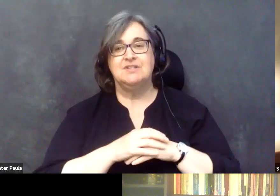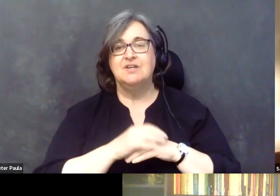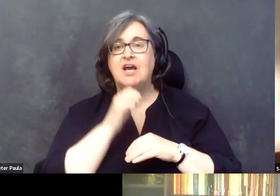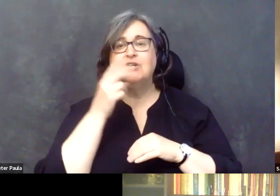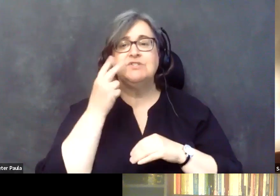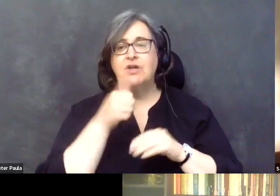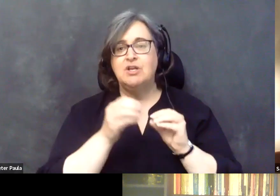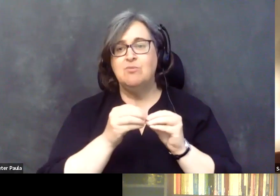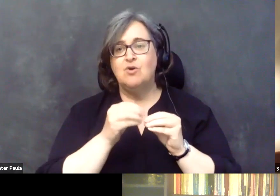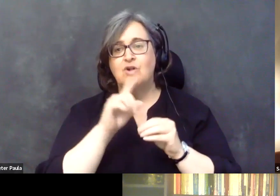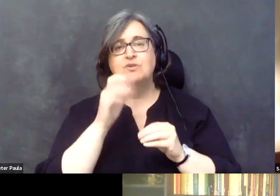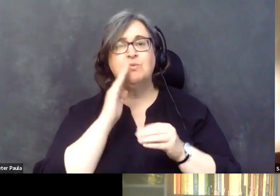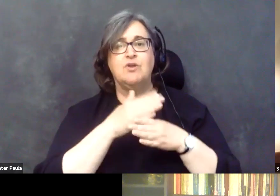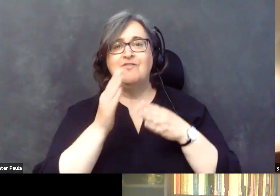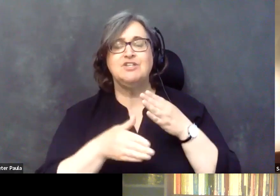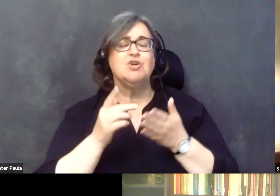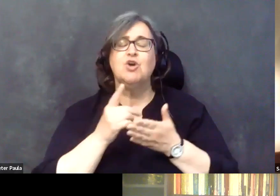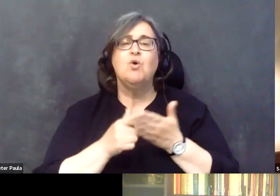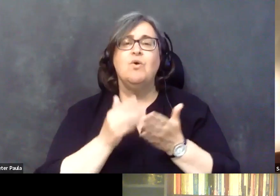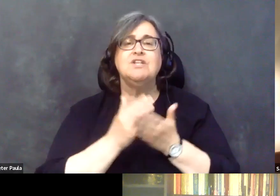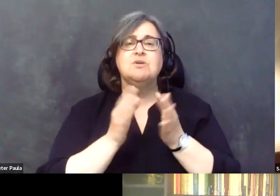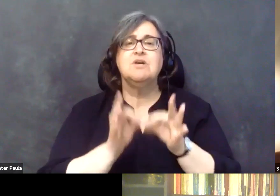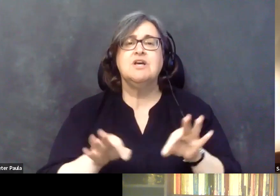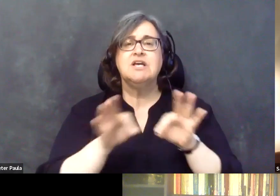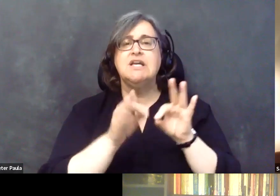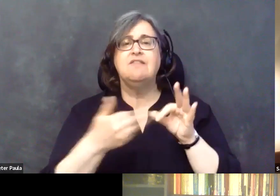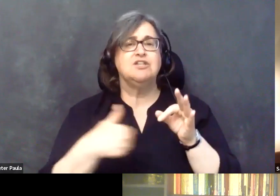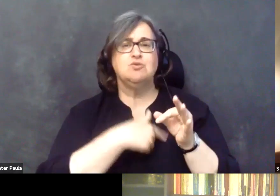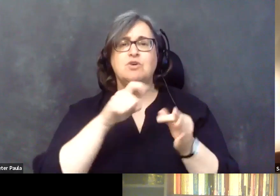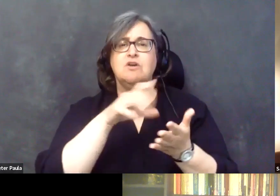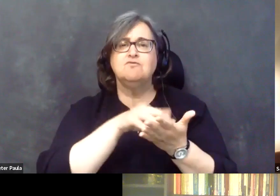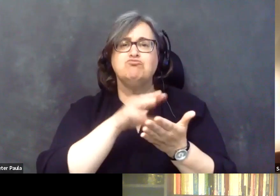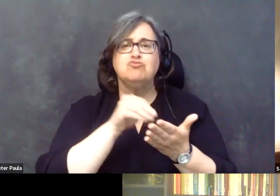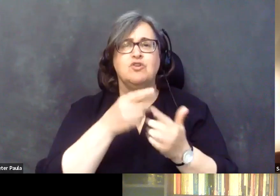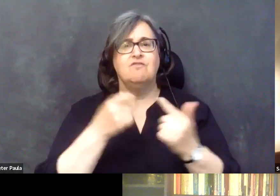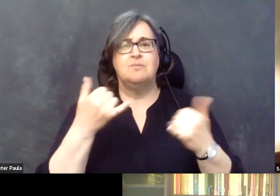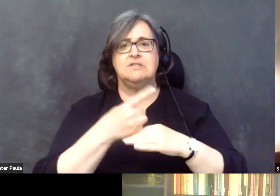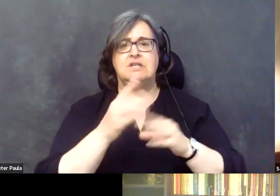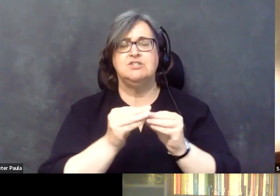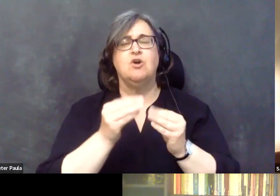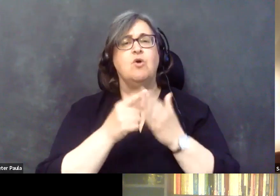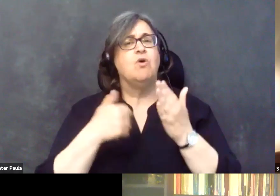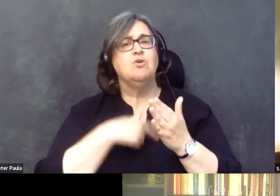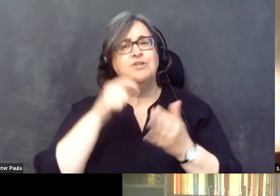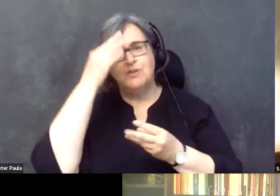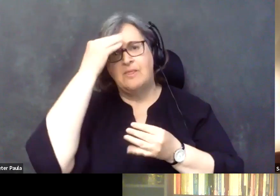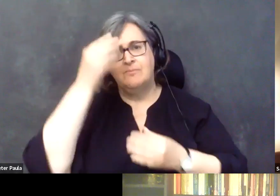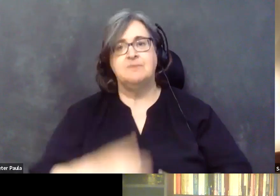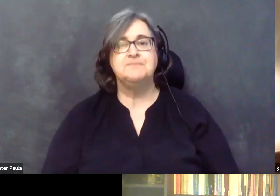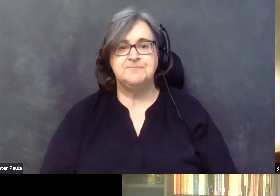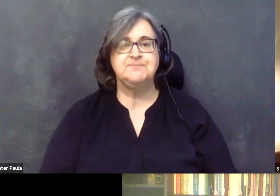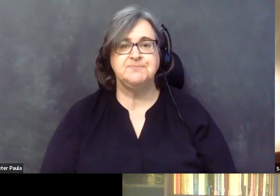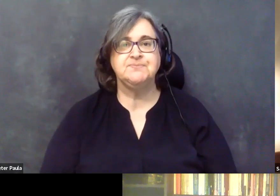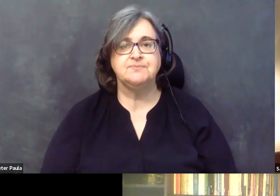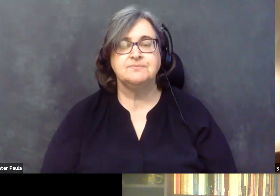see any other questions. So as we finish up, what are some, what are some key takeaways or some things that you would want our audience to be thinking about? Sure. Sure. I